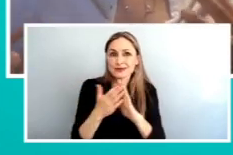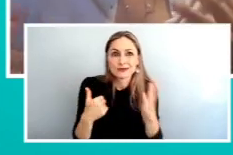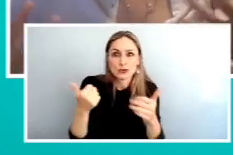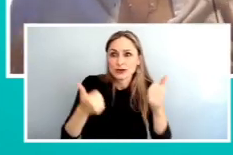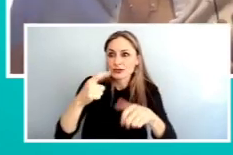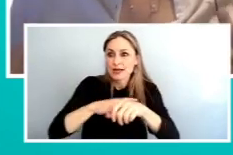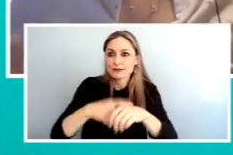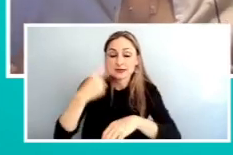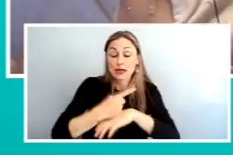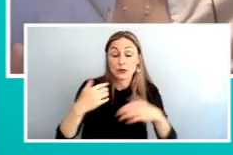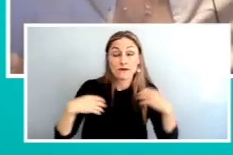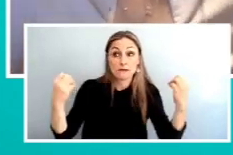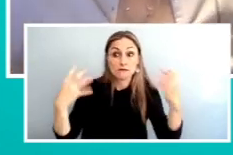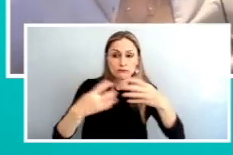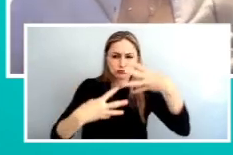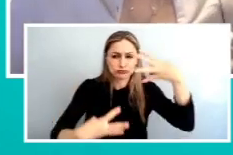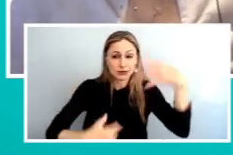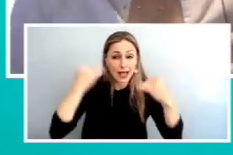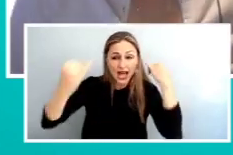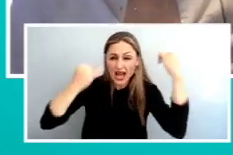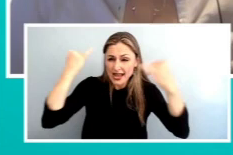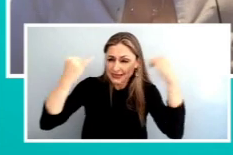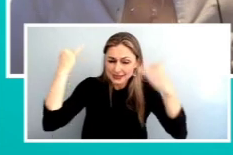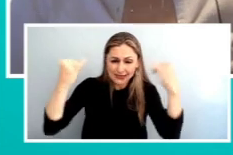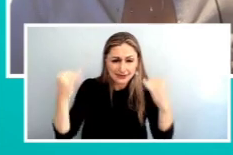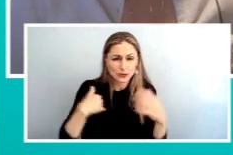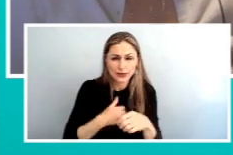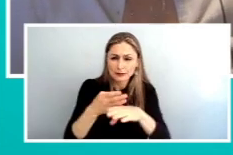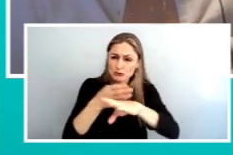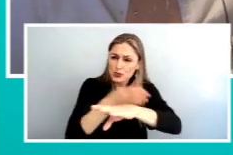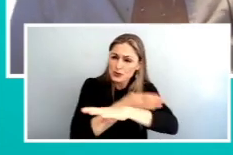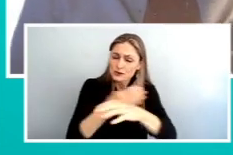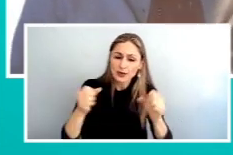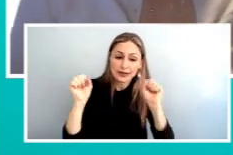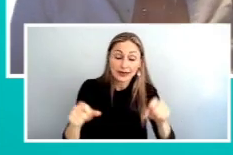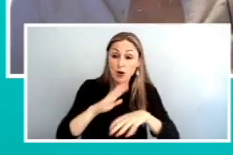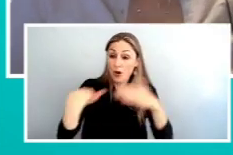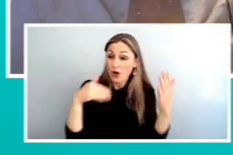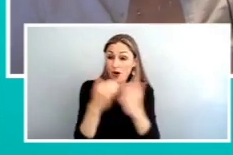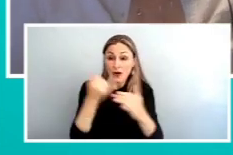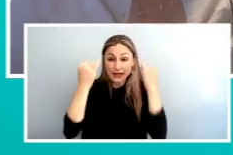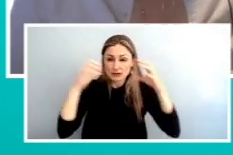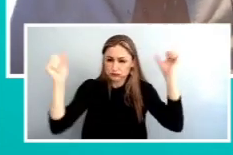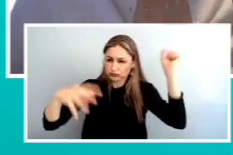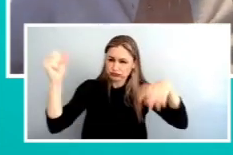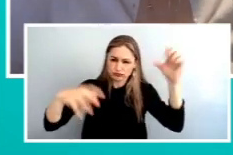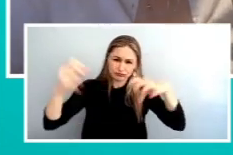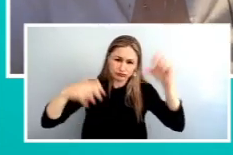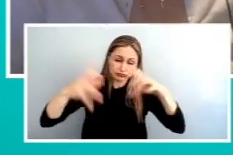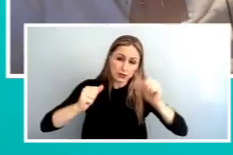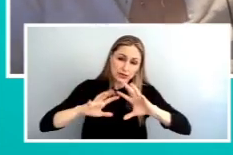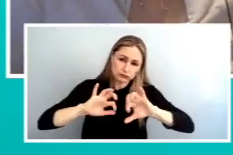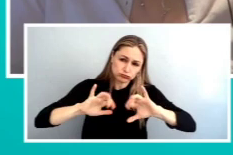of ideas and opportunities for the way that things could be improved, and we're really hoping to put them all on the table and sift through them to find out what works best for